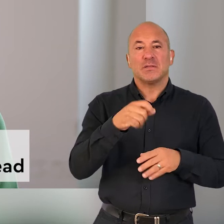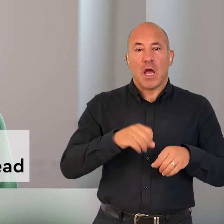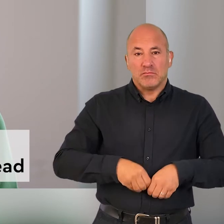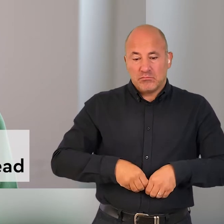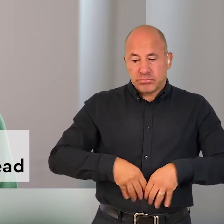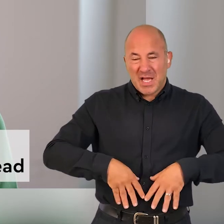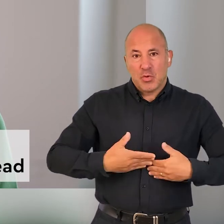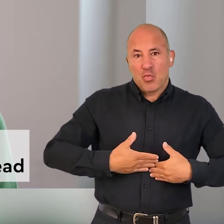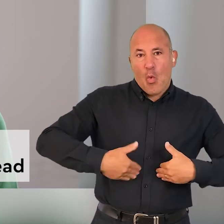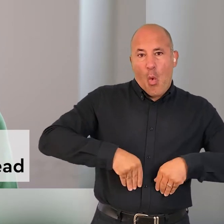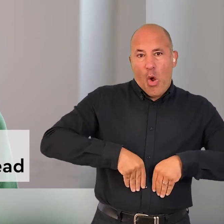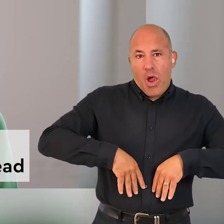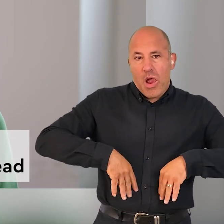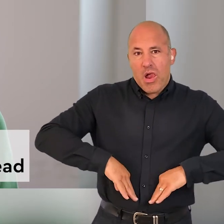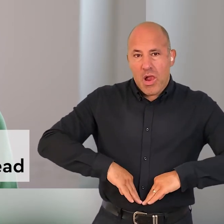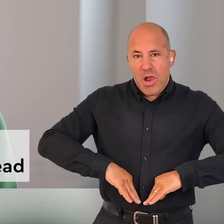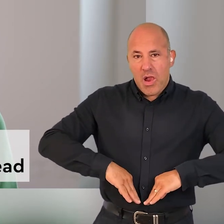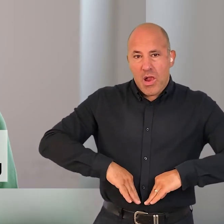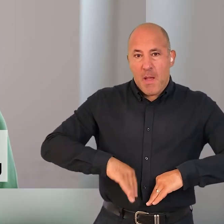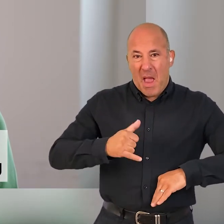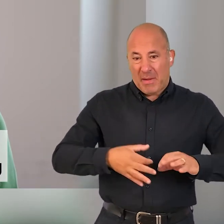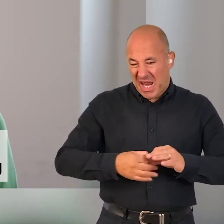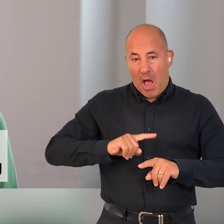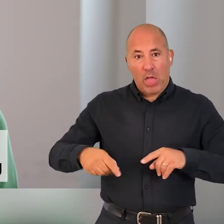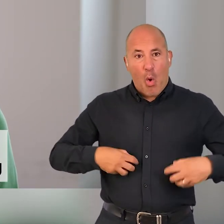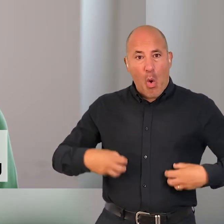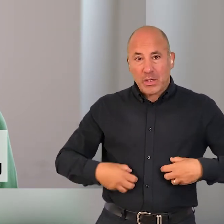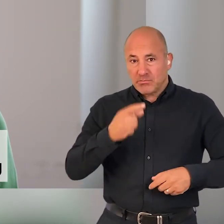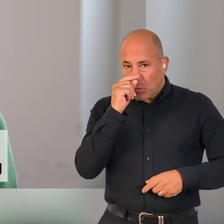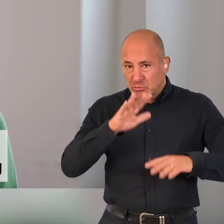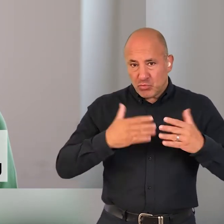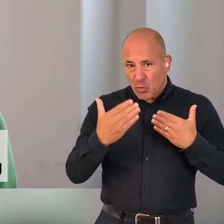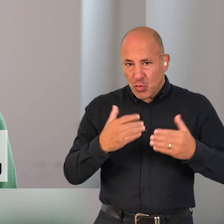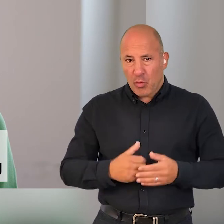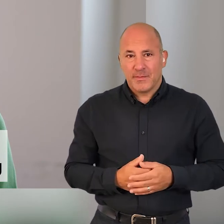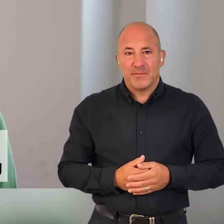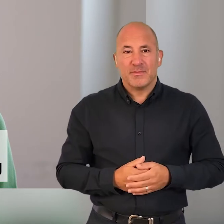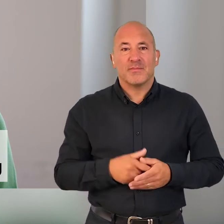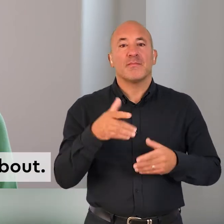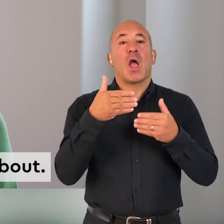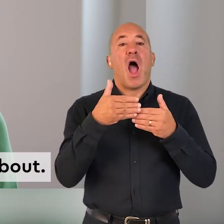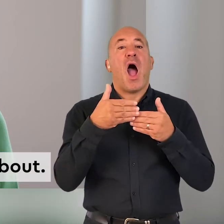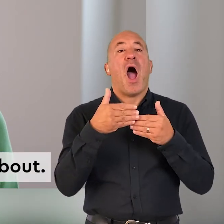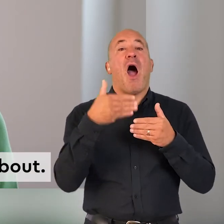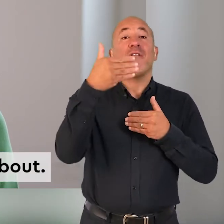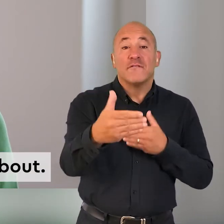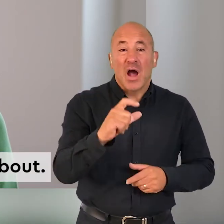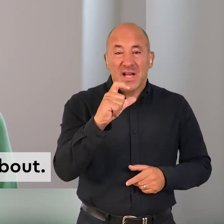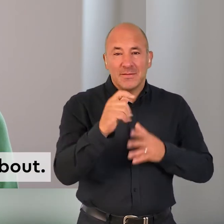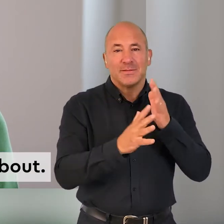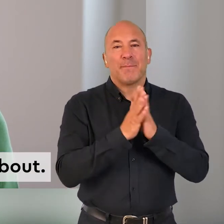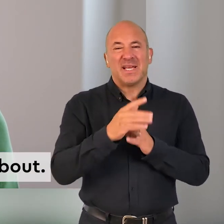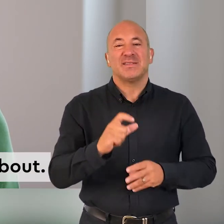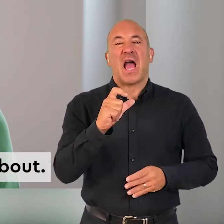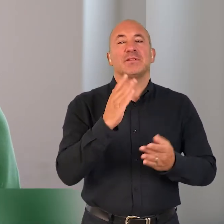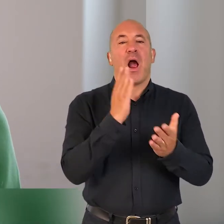advanced cancer is when the cancer has begun to spread through the bowel wall and may or may not be involving some of the organs that are